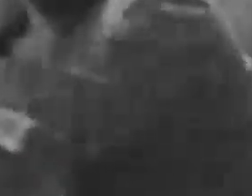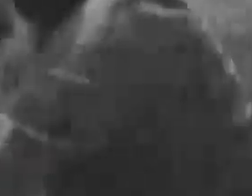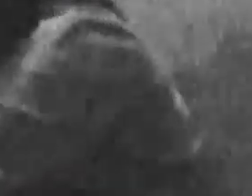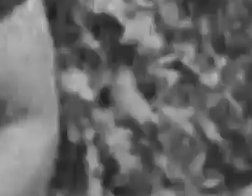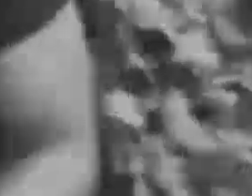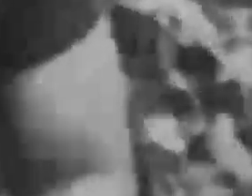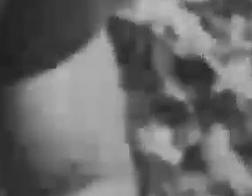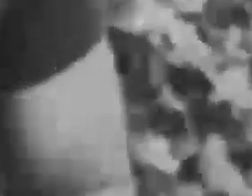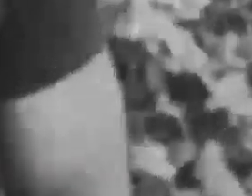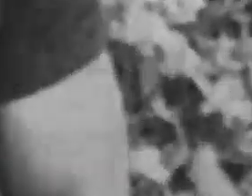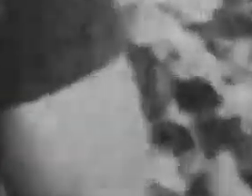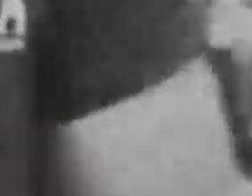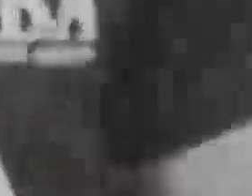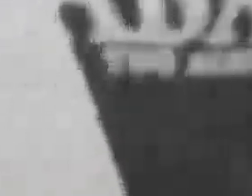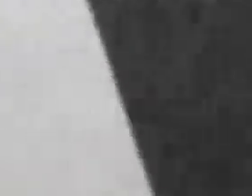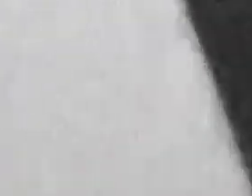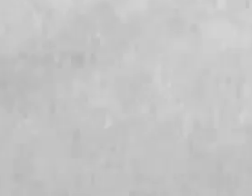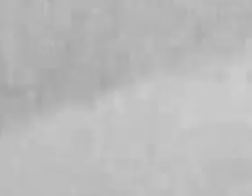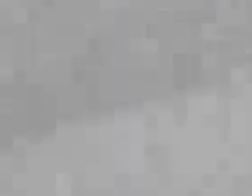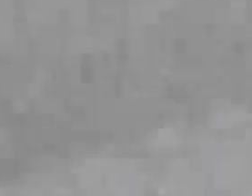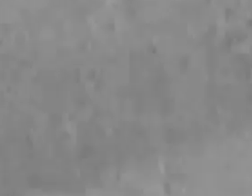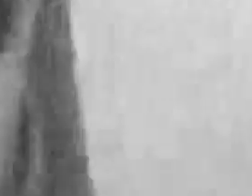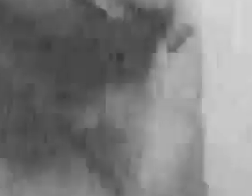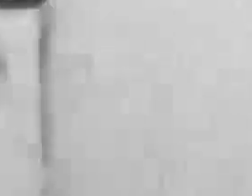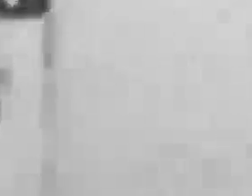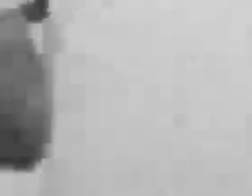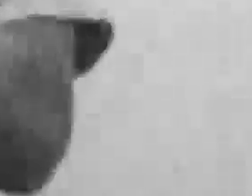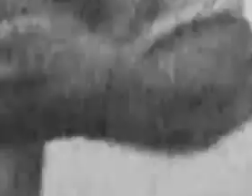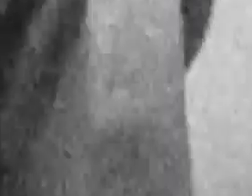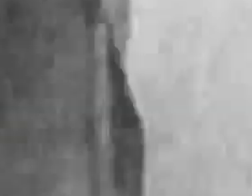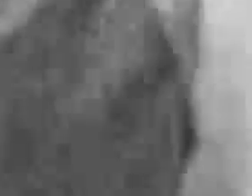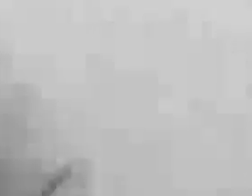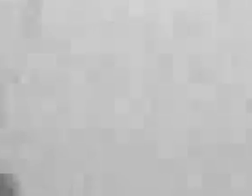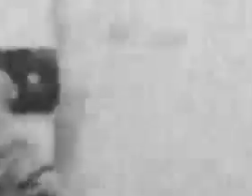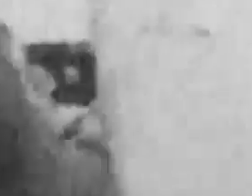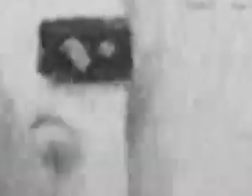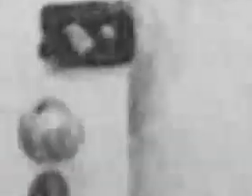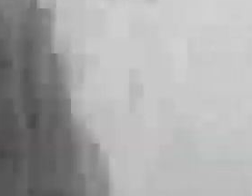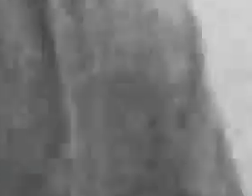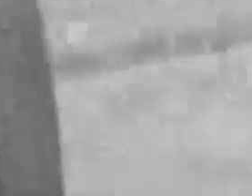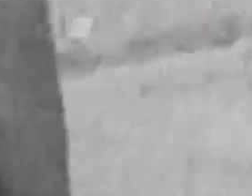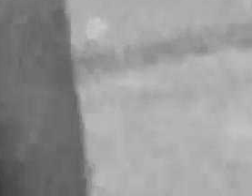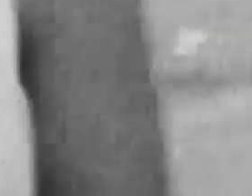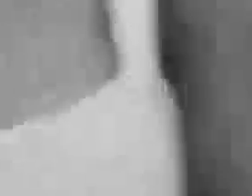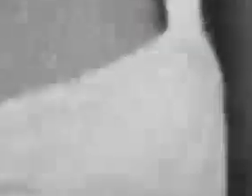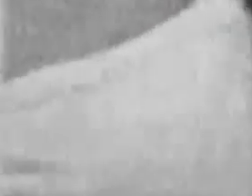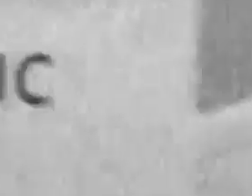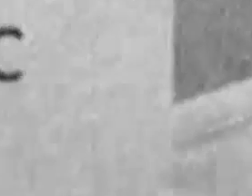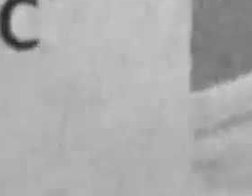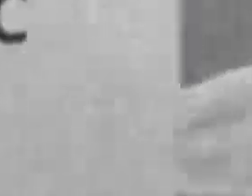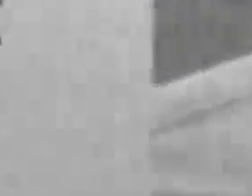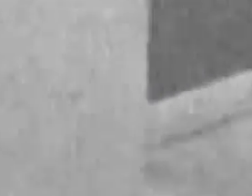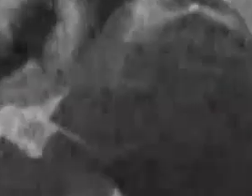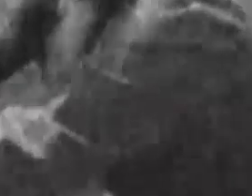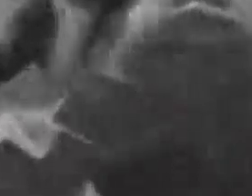This is the show that takes your favorite celebrity and personality and gives them the challenge of doing a